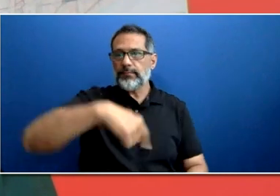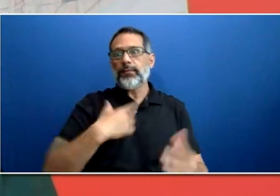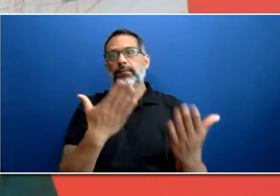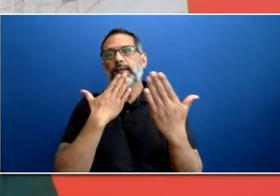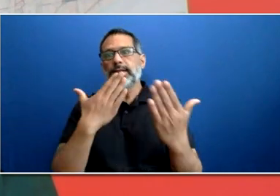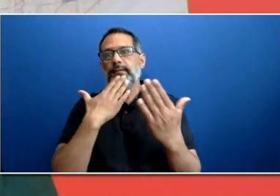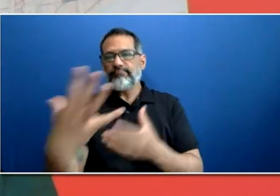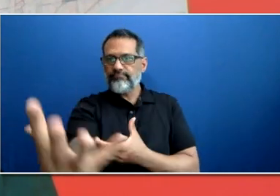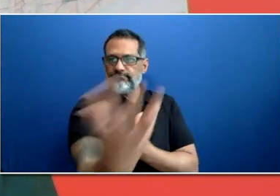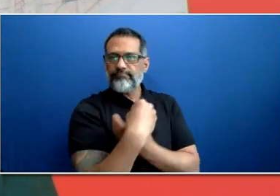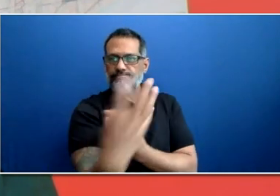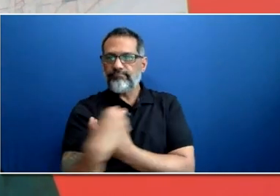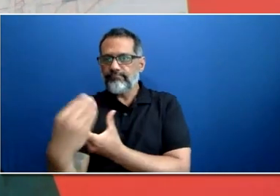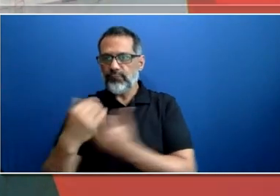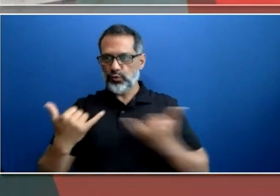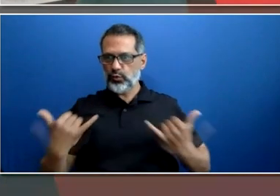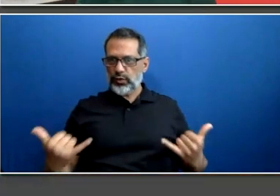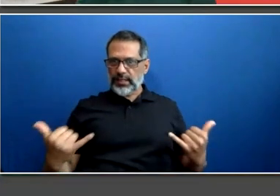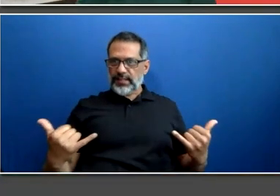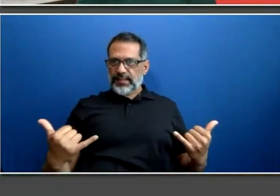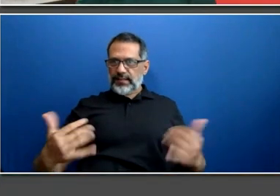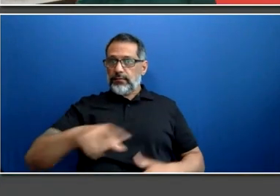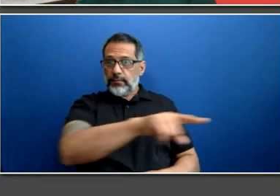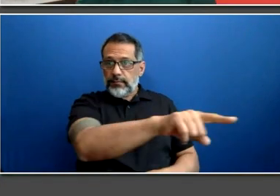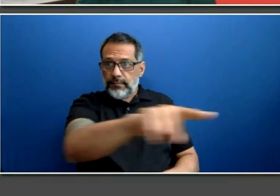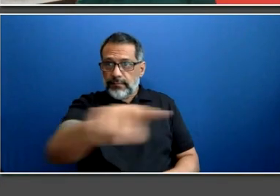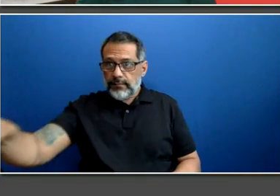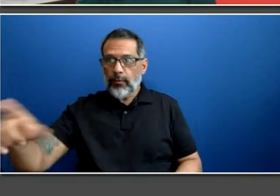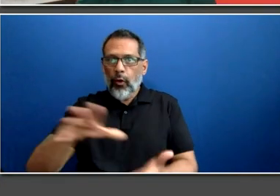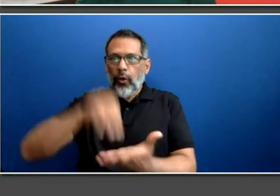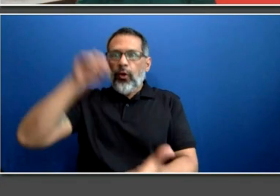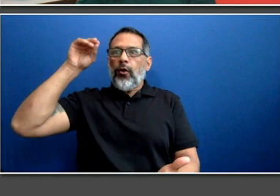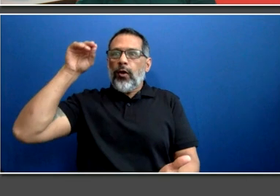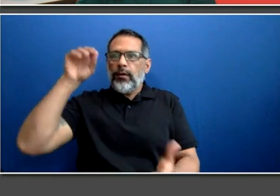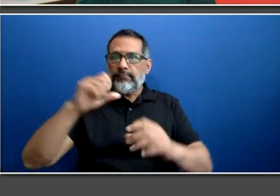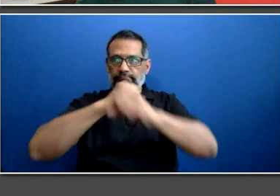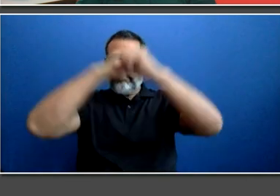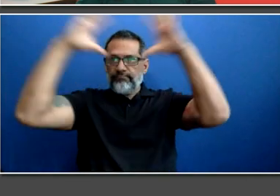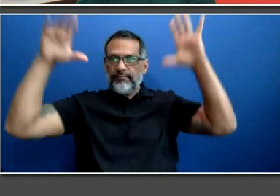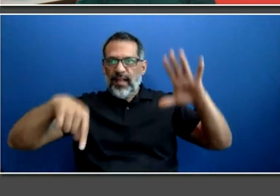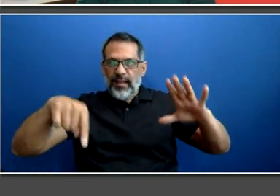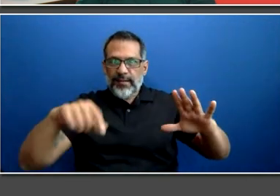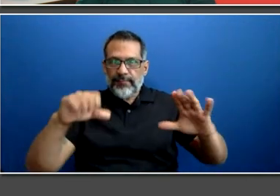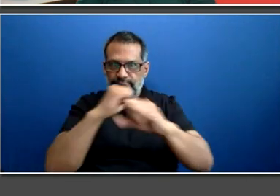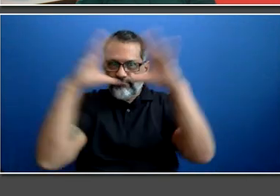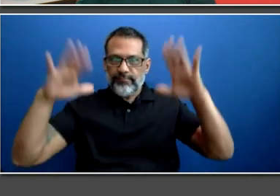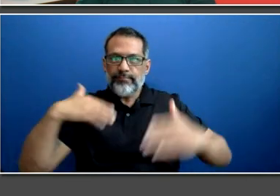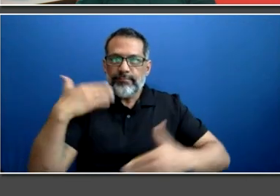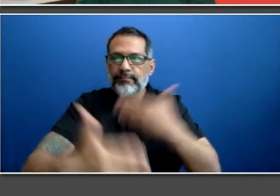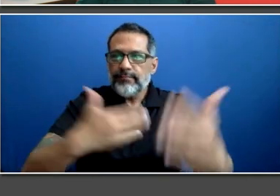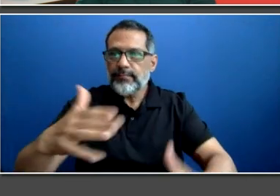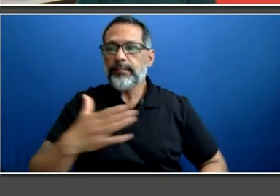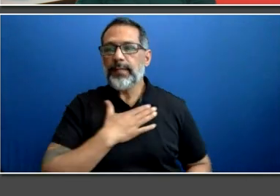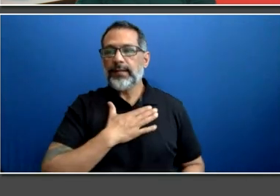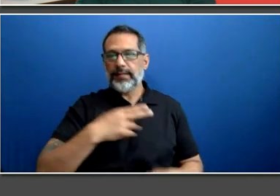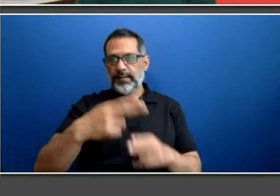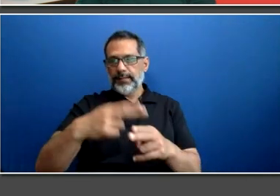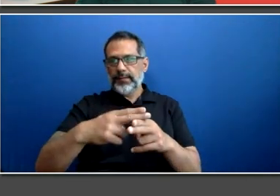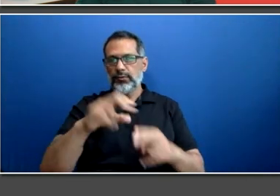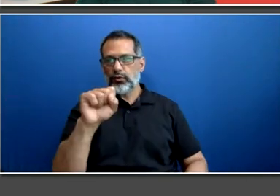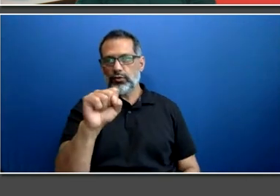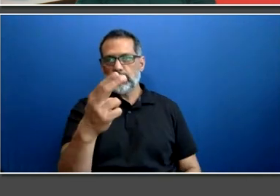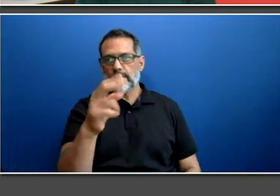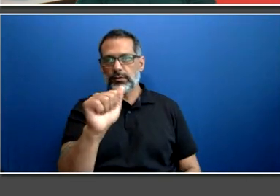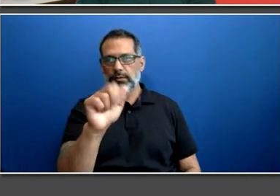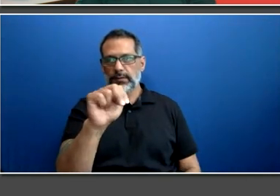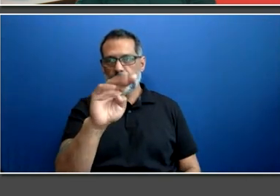that you find it insightful. My name is Shabnam Durrani and I will be your moderator during this session. We'd